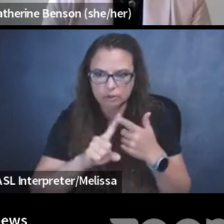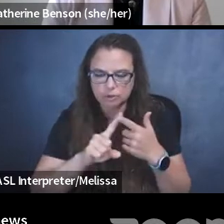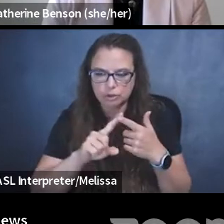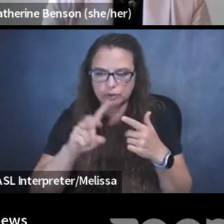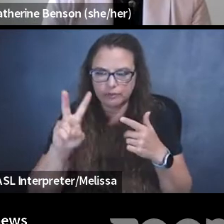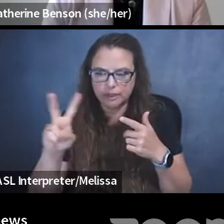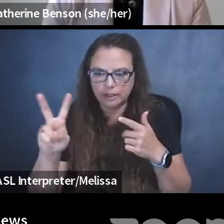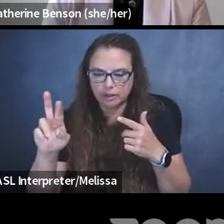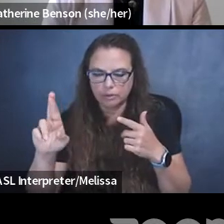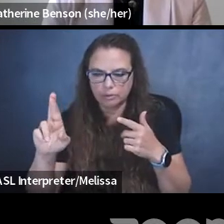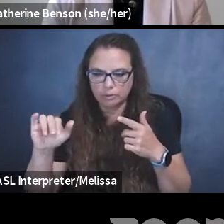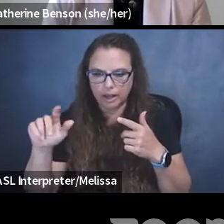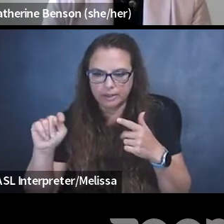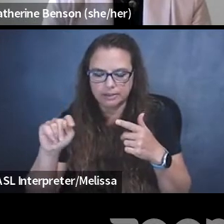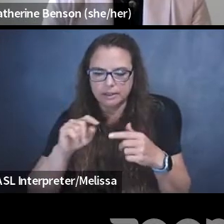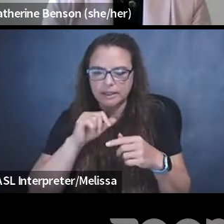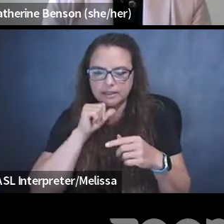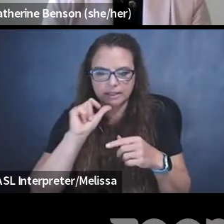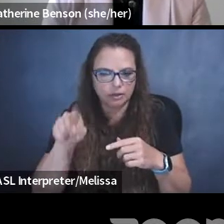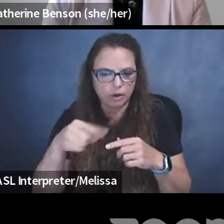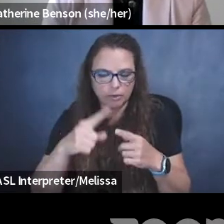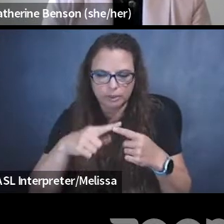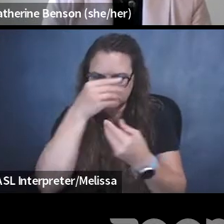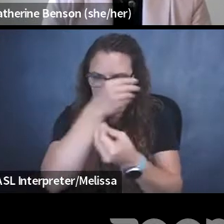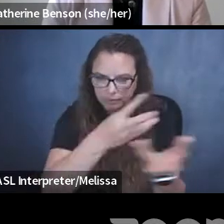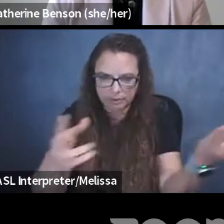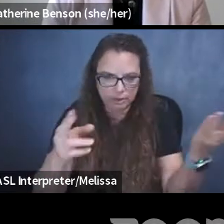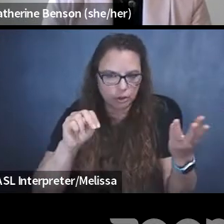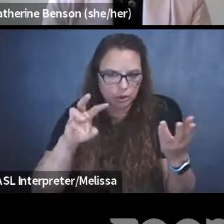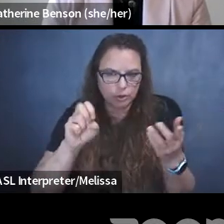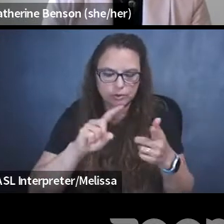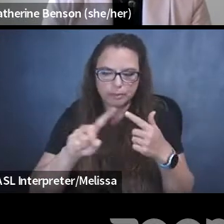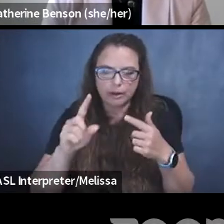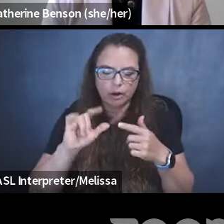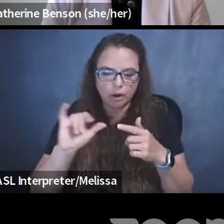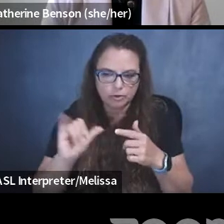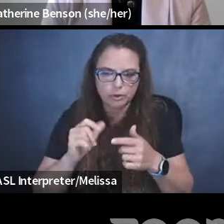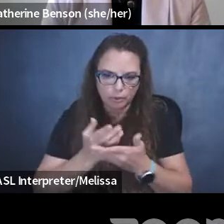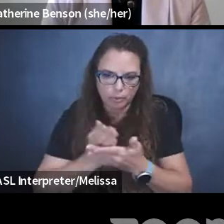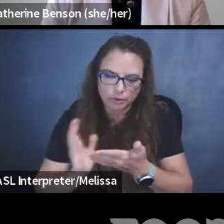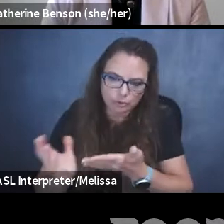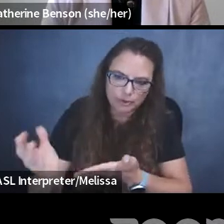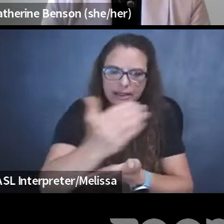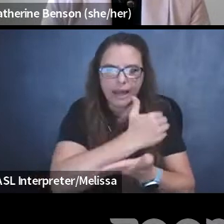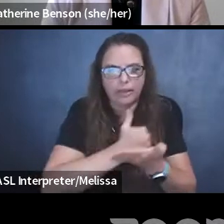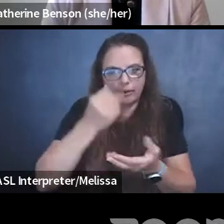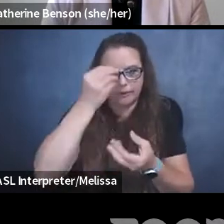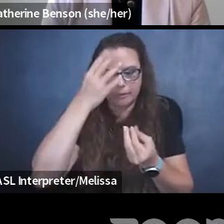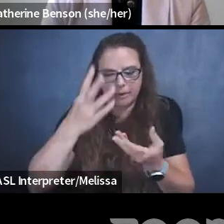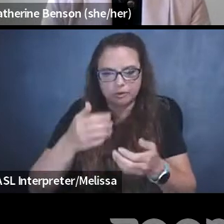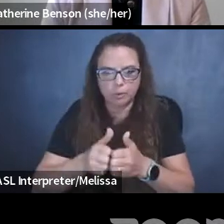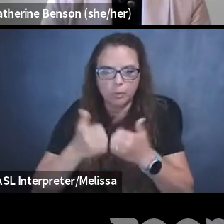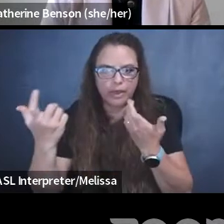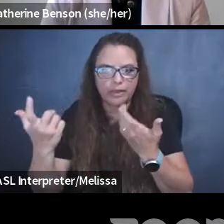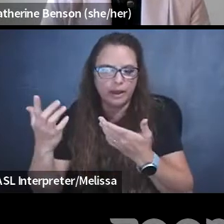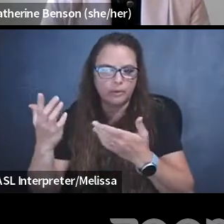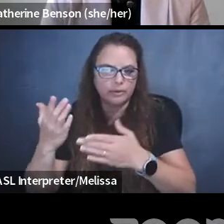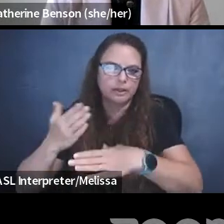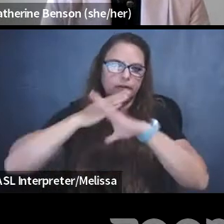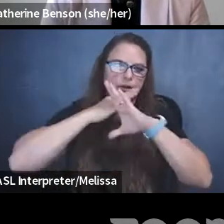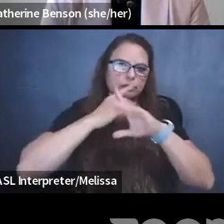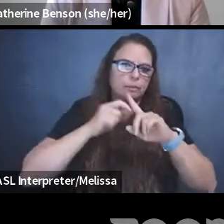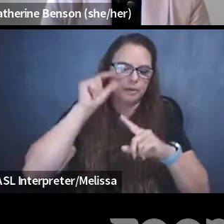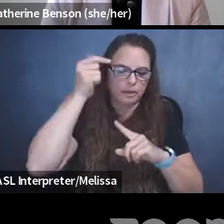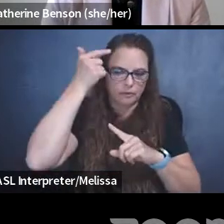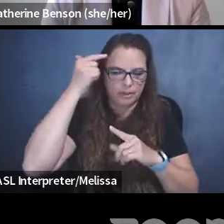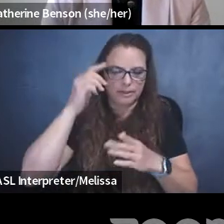only the right to transmit news and other information, but also the right to gather this information without undue interference from government. Section 2B's press